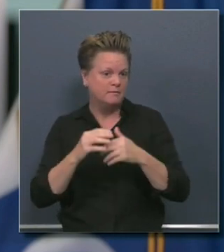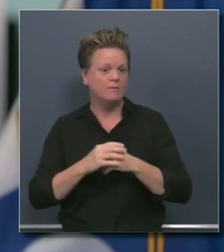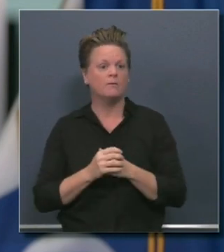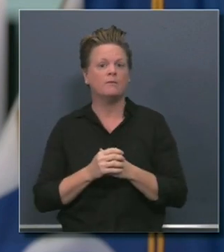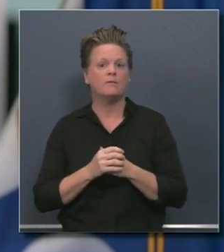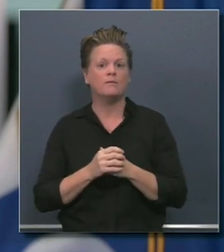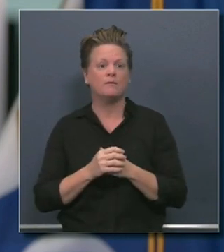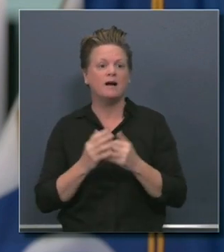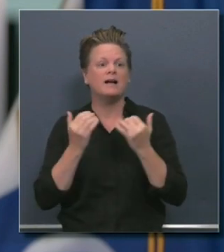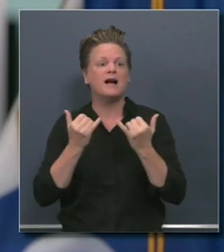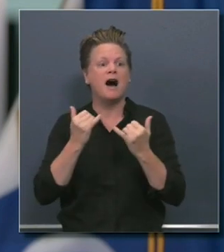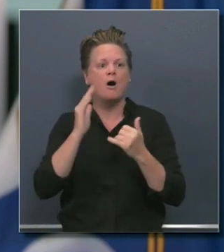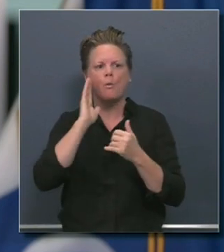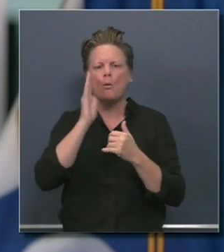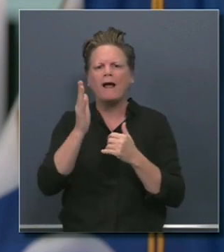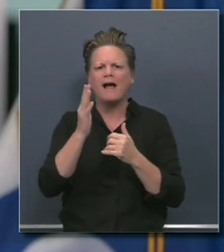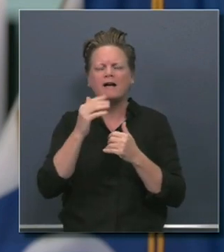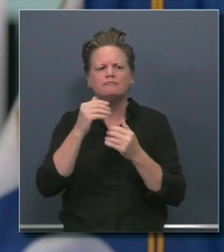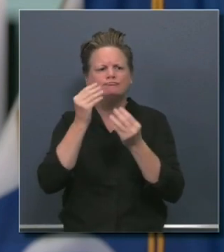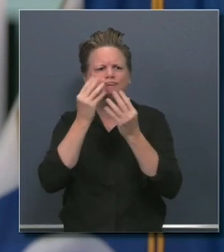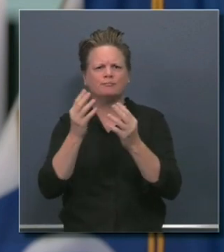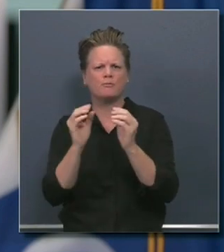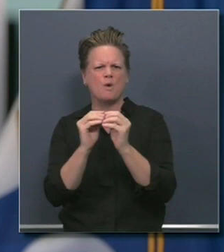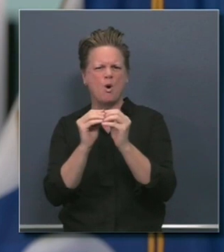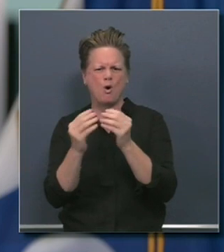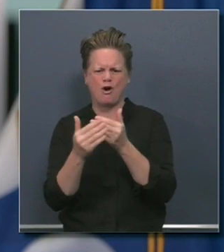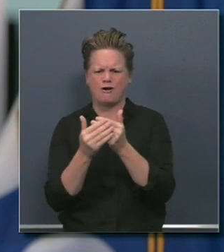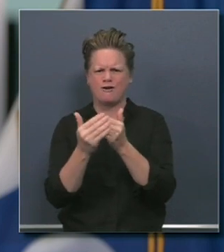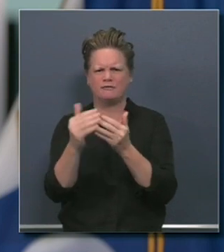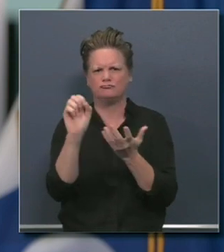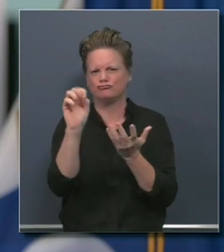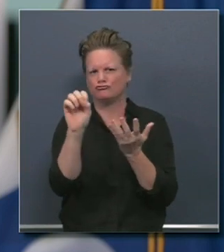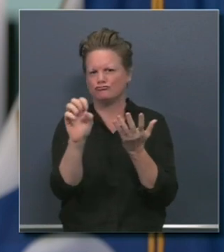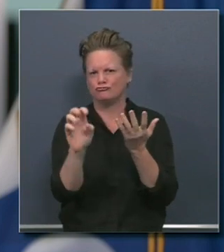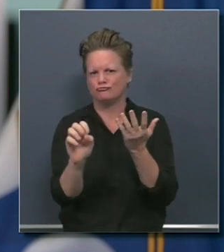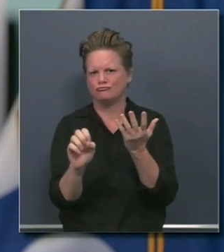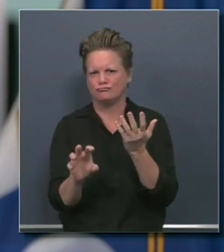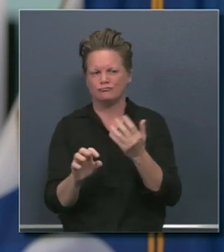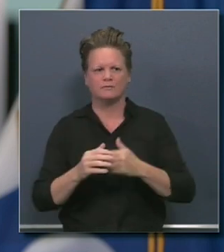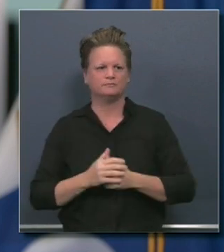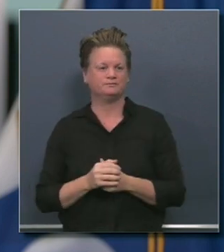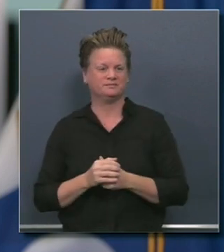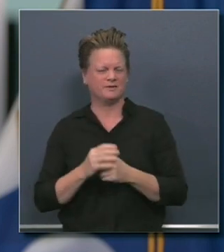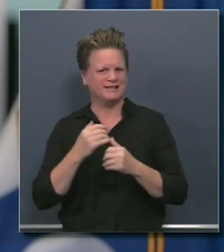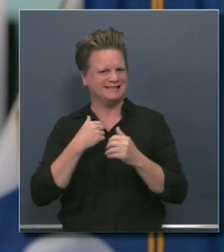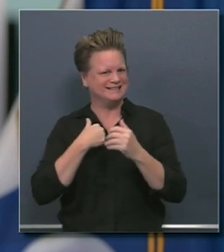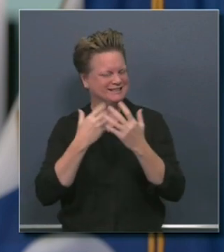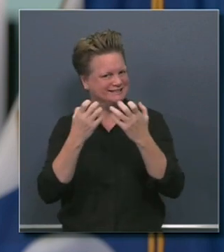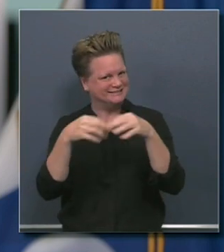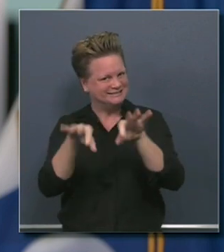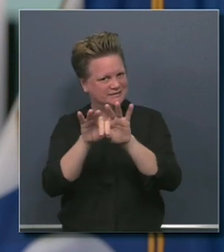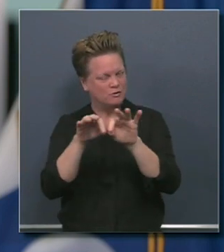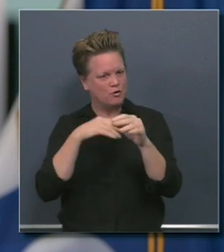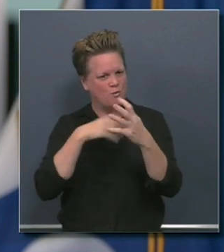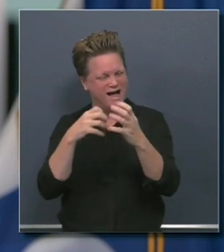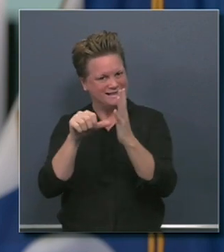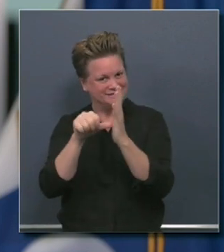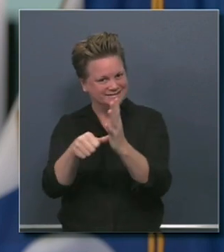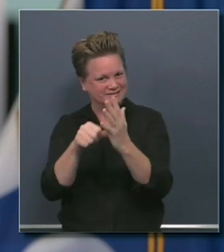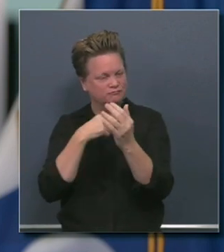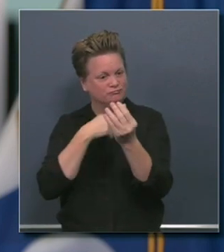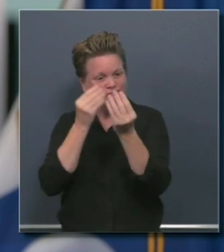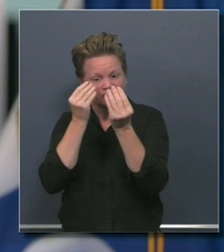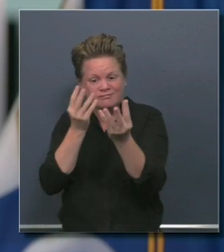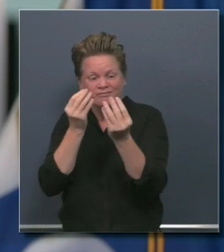first begin by making a statement reinforcing some of the words I've been saying over the course of the last few weeks. You know, it was